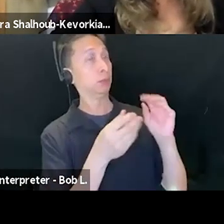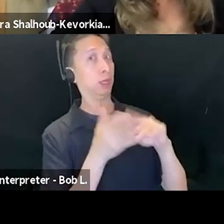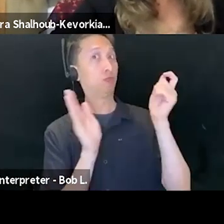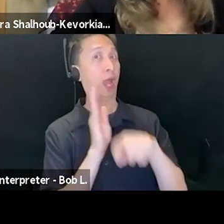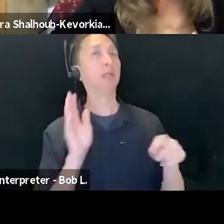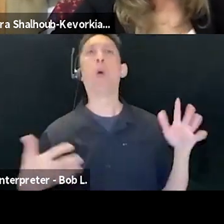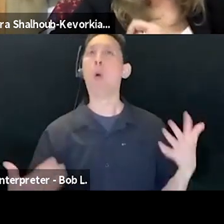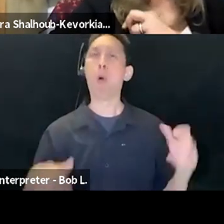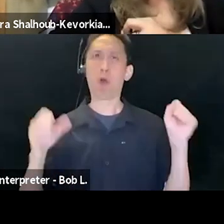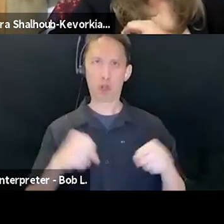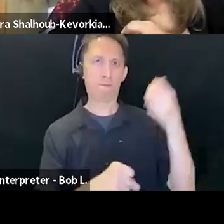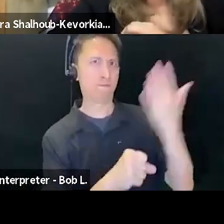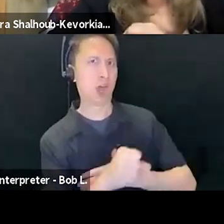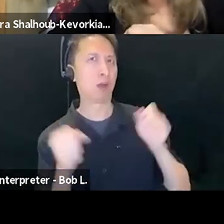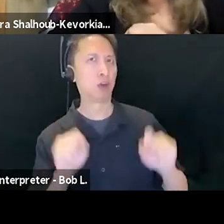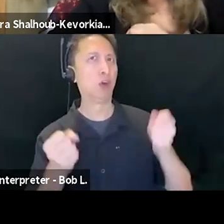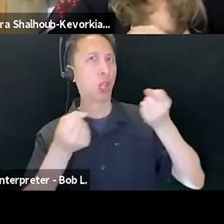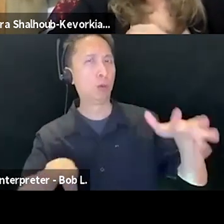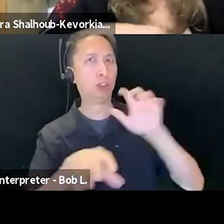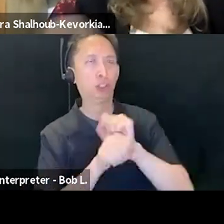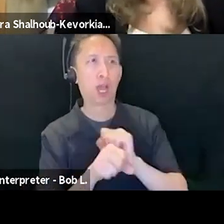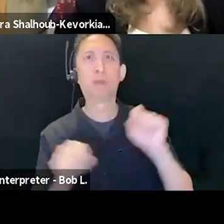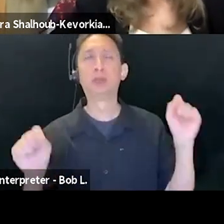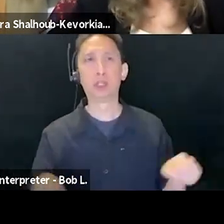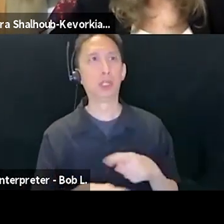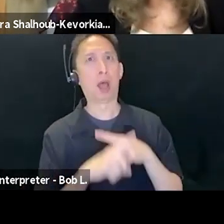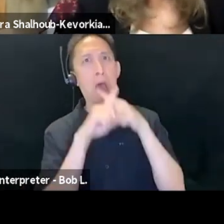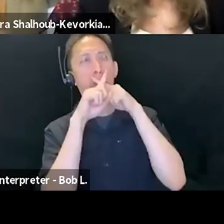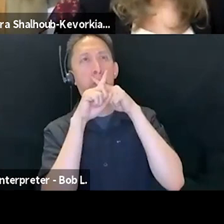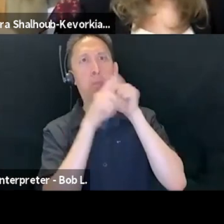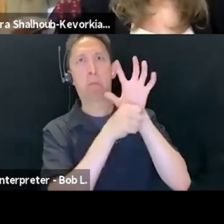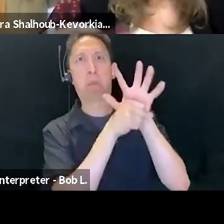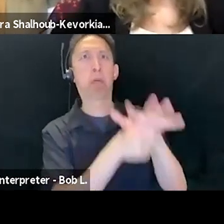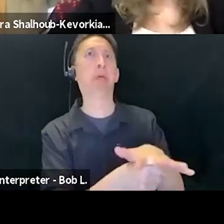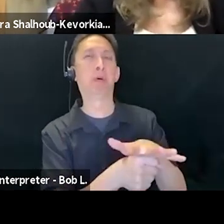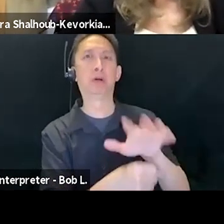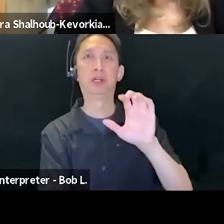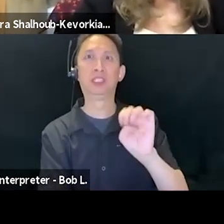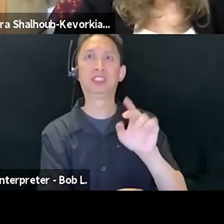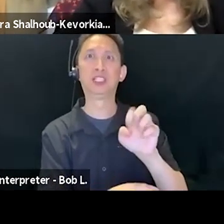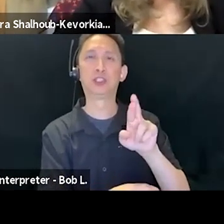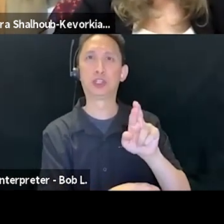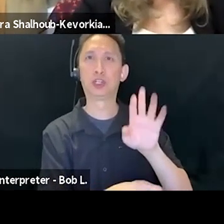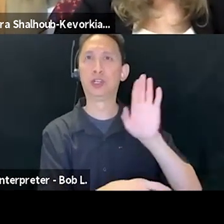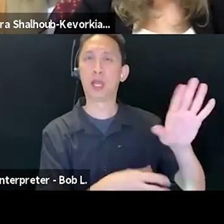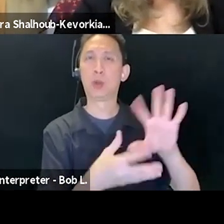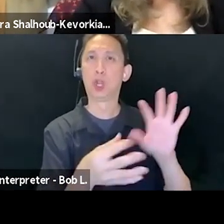things, of course, are very real. This that there's a certain degree of censorship and suppression of the expression of Palestinian thought